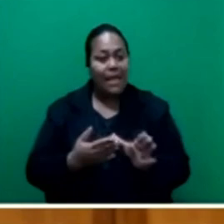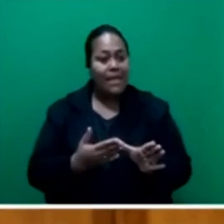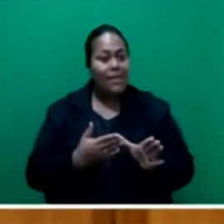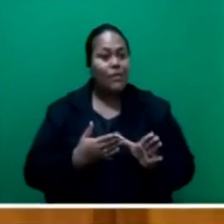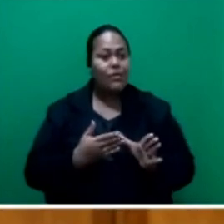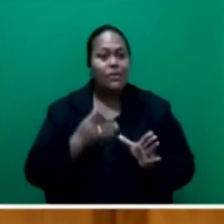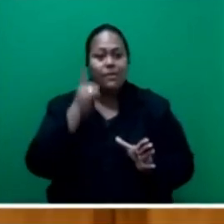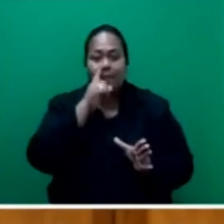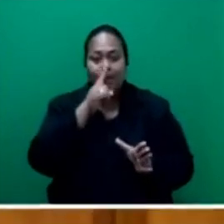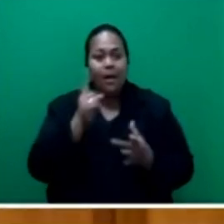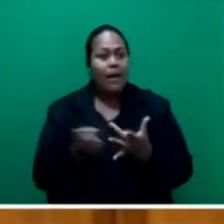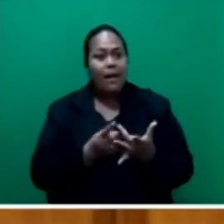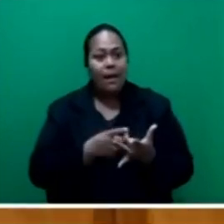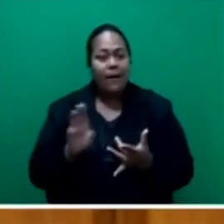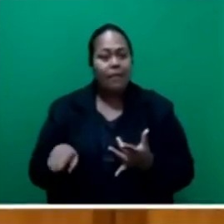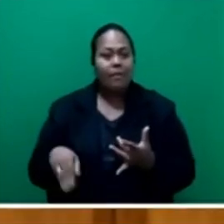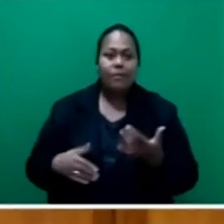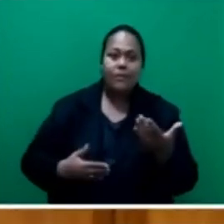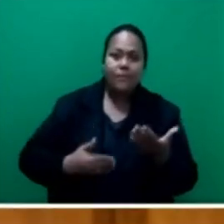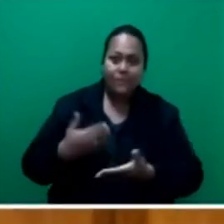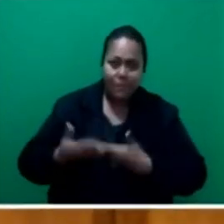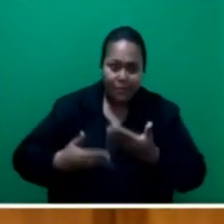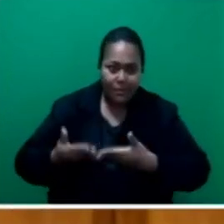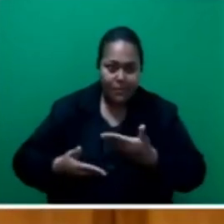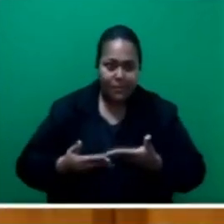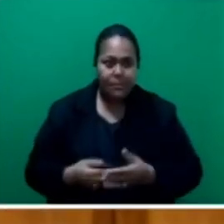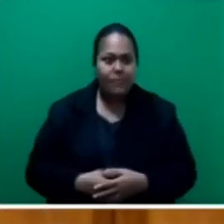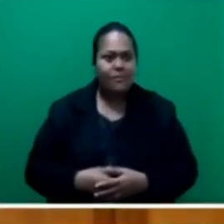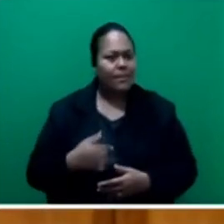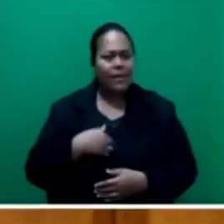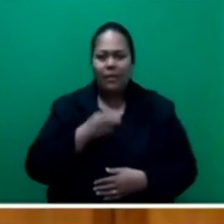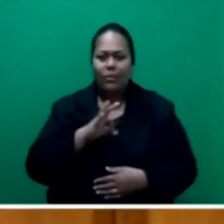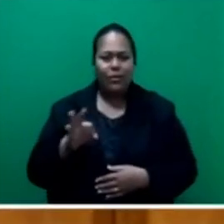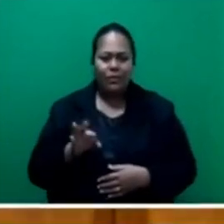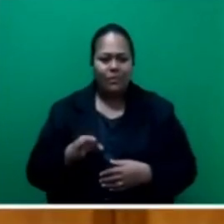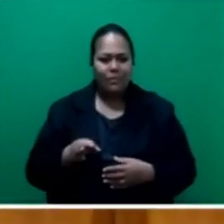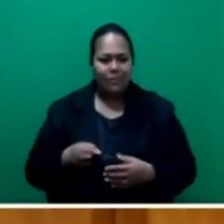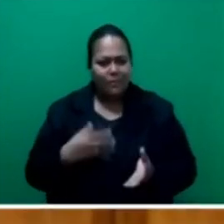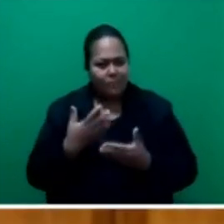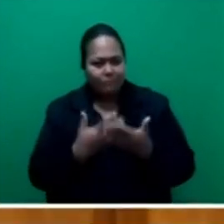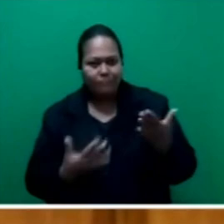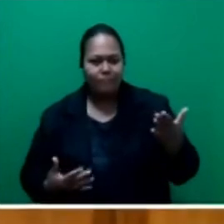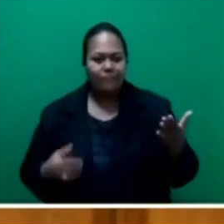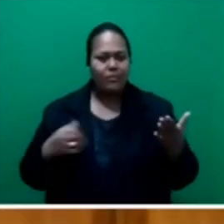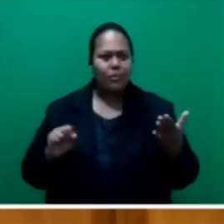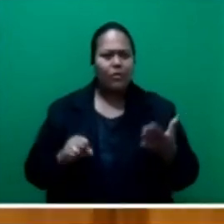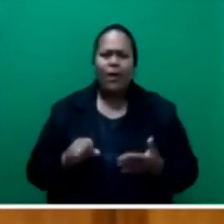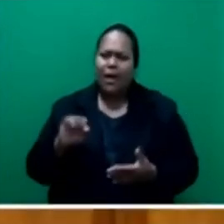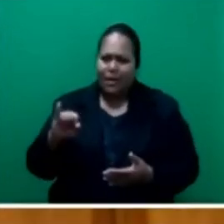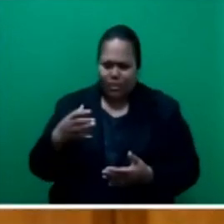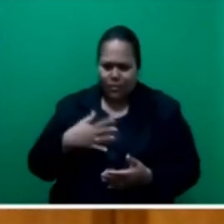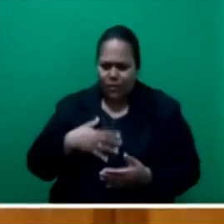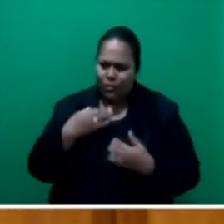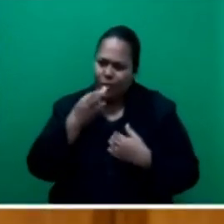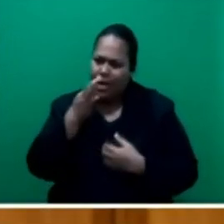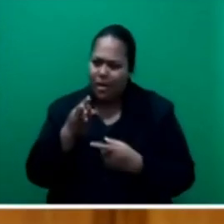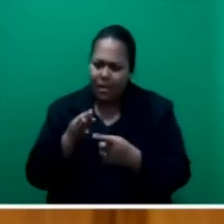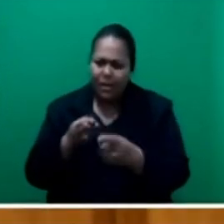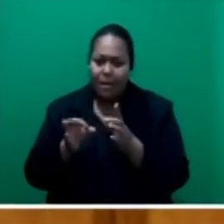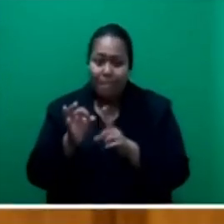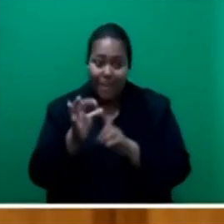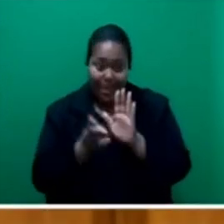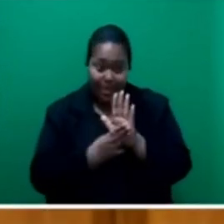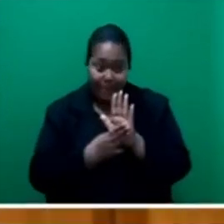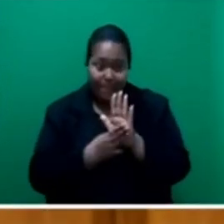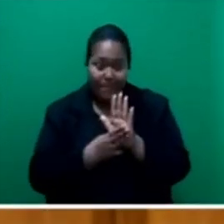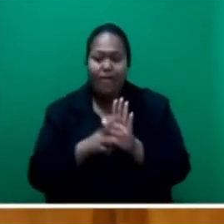of, which other members have already spoken on, which I will not address, except to plead with honorable prime minister, in terms of